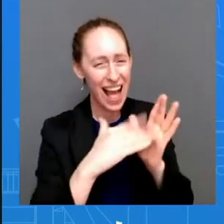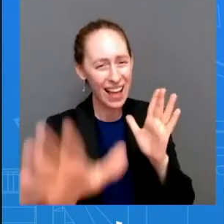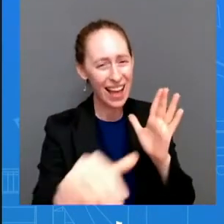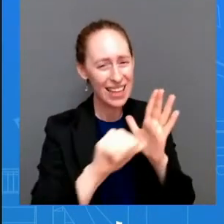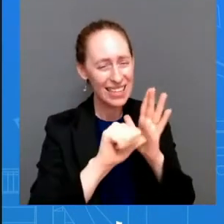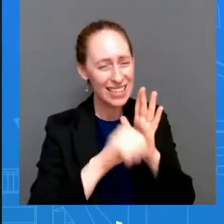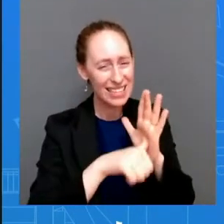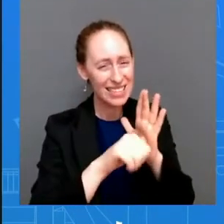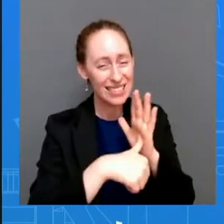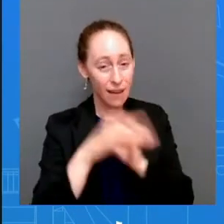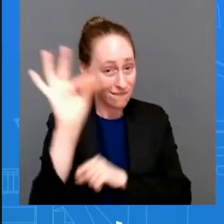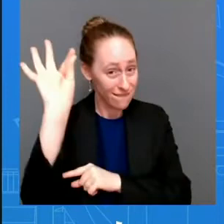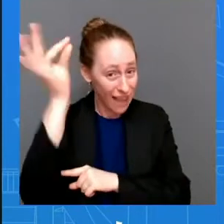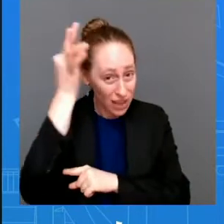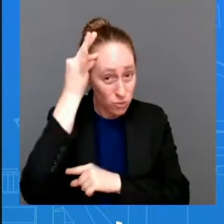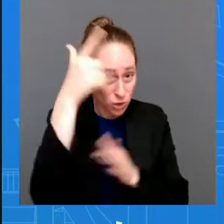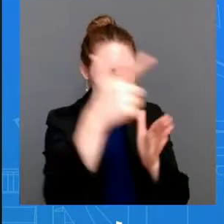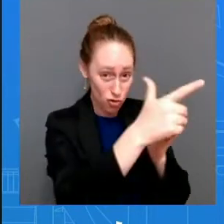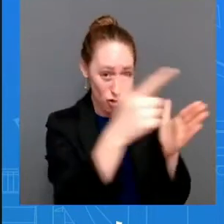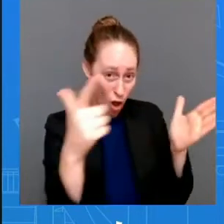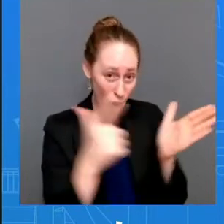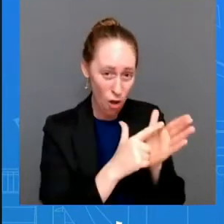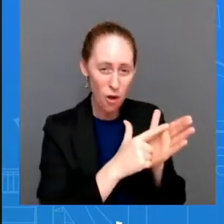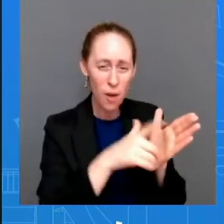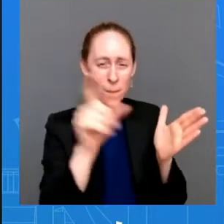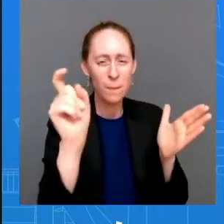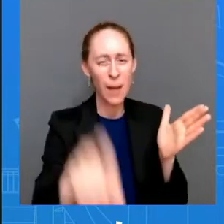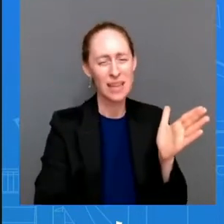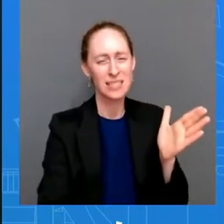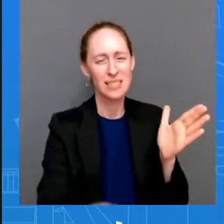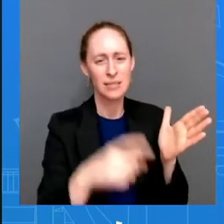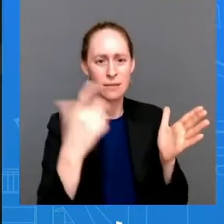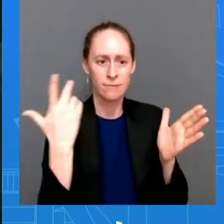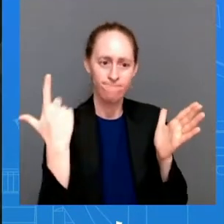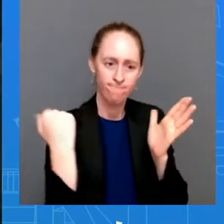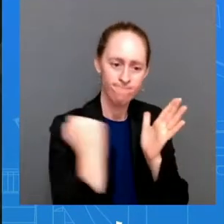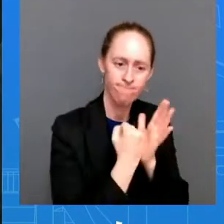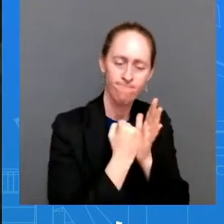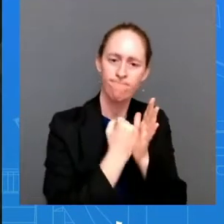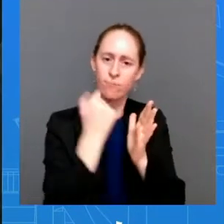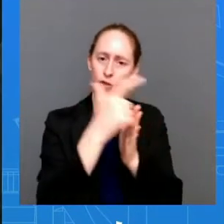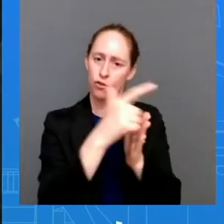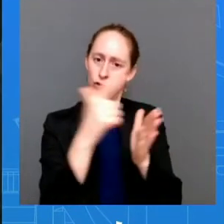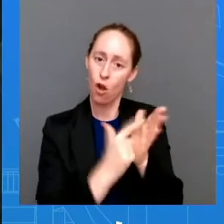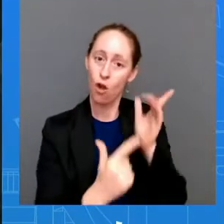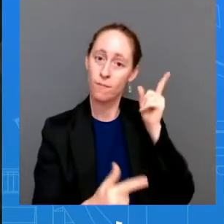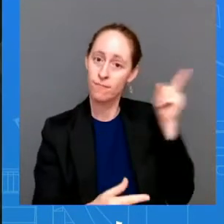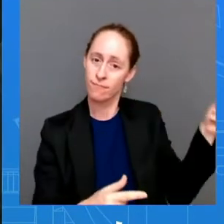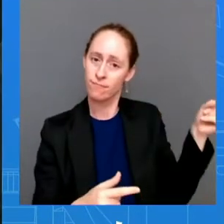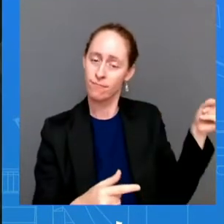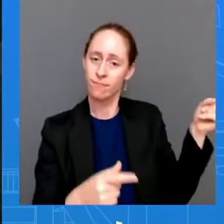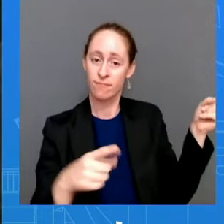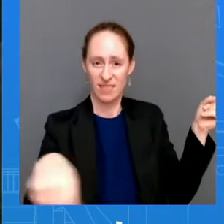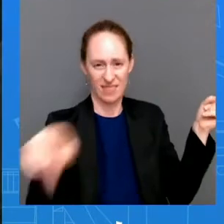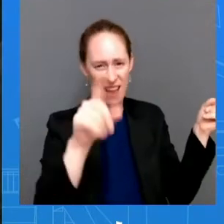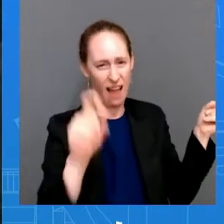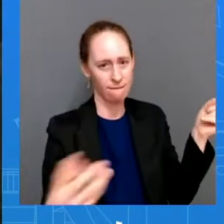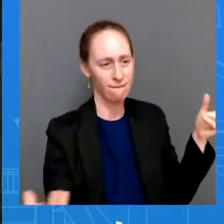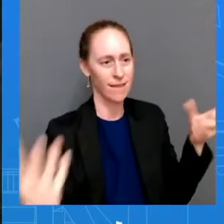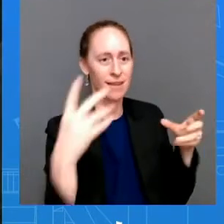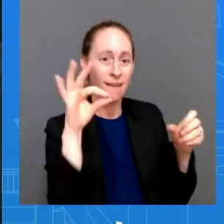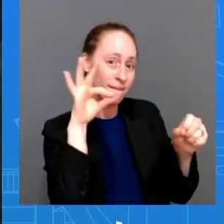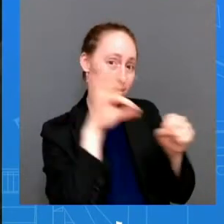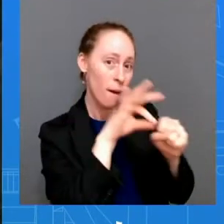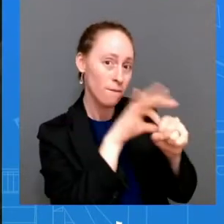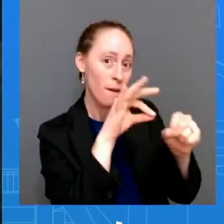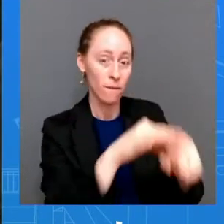and americans need to make sure that their voices are heard what is the timeline specific timeline on this eo for women who need